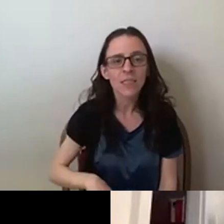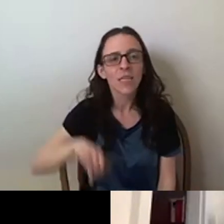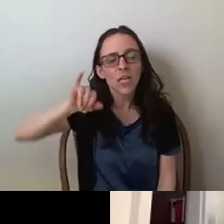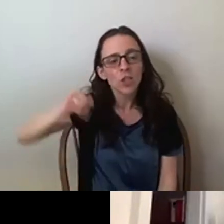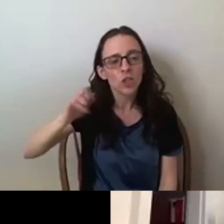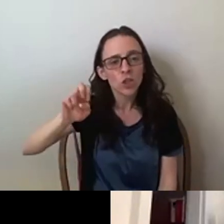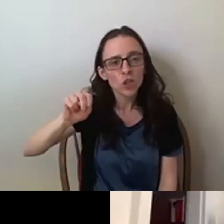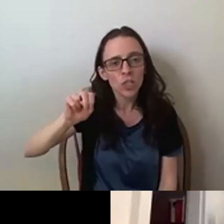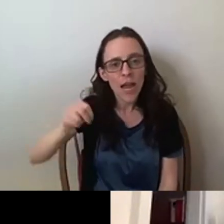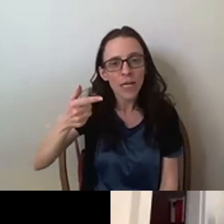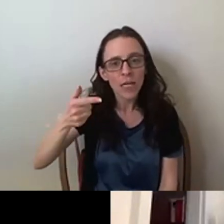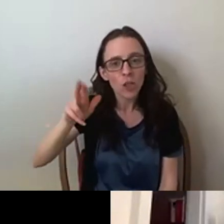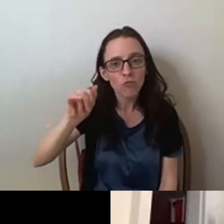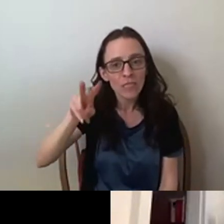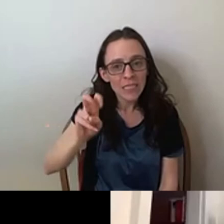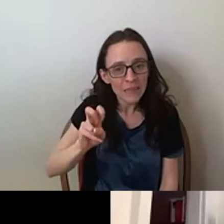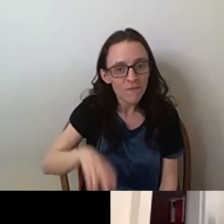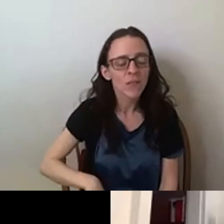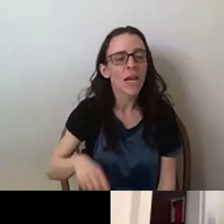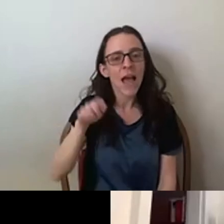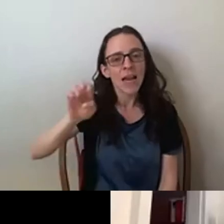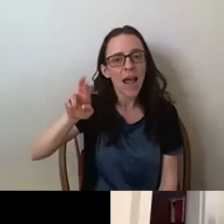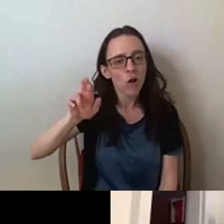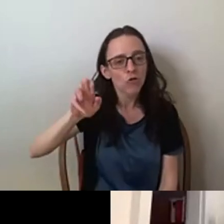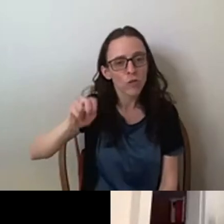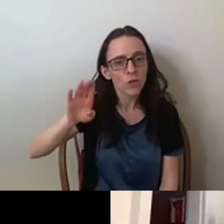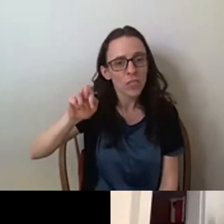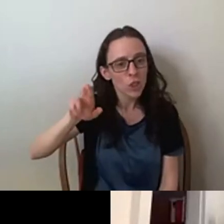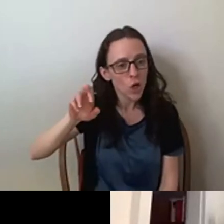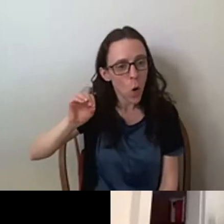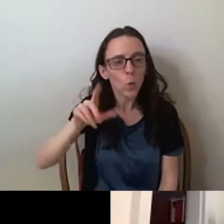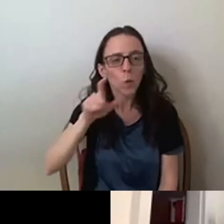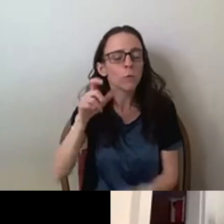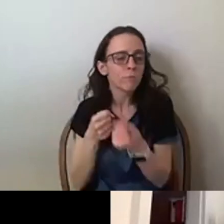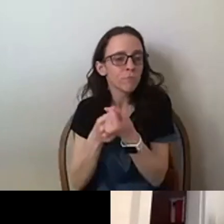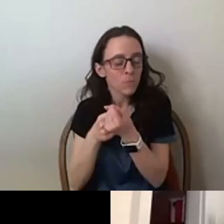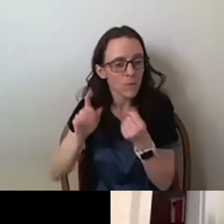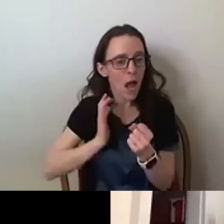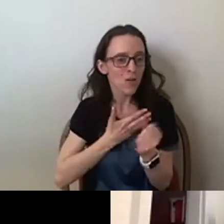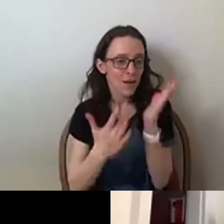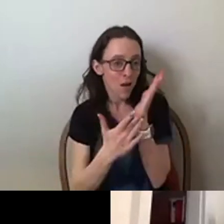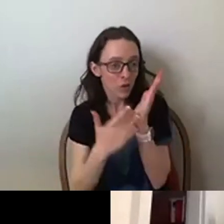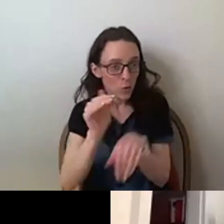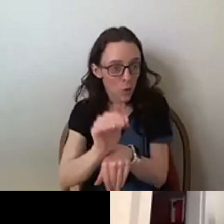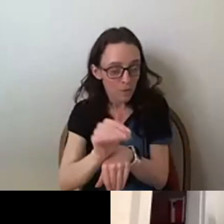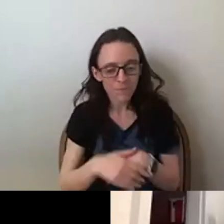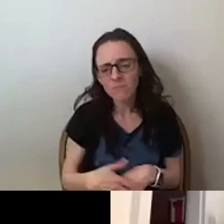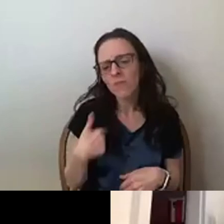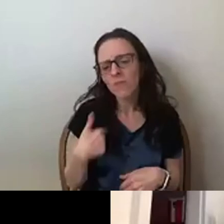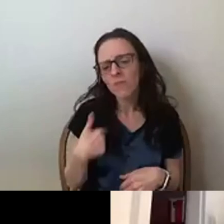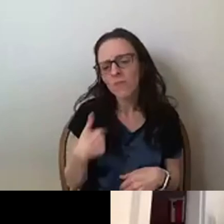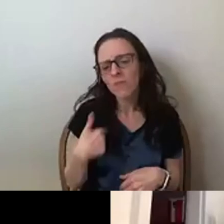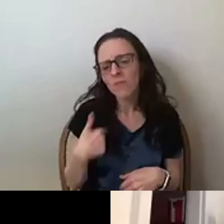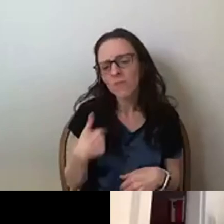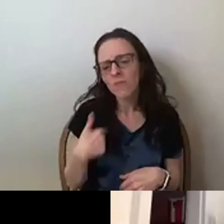supported our technologies. Again, a warm welcome from me. very much look forward to hearing from each of the presenters